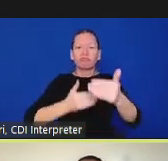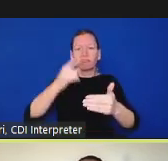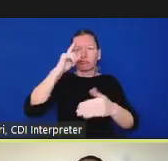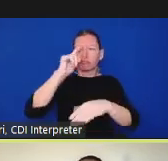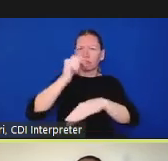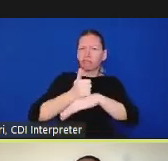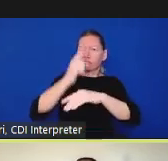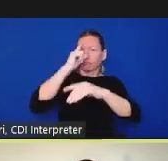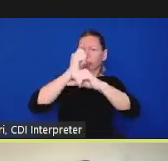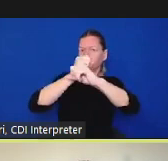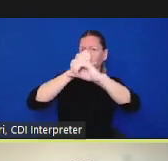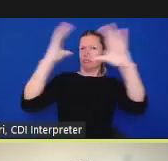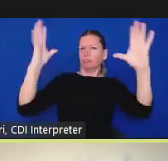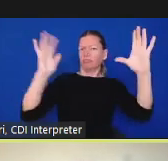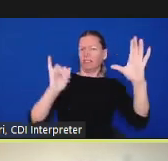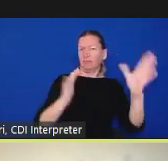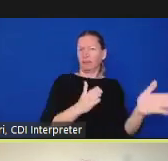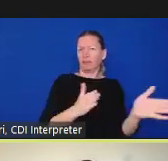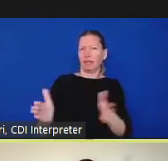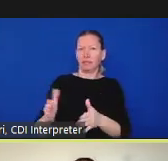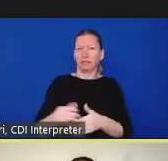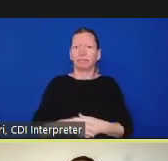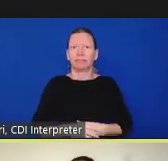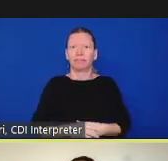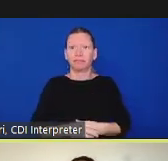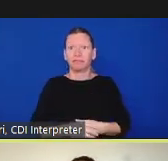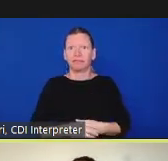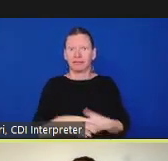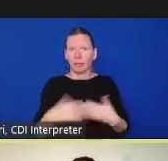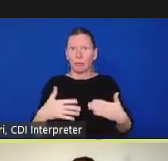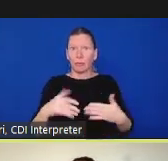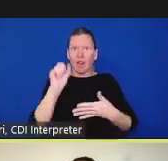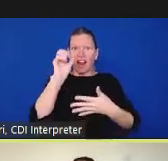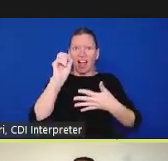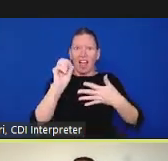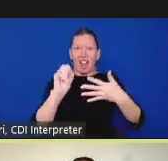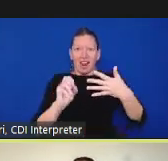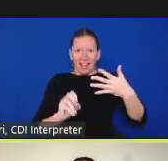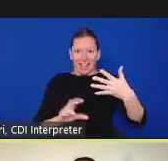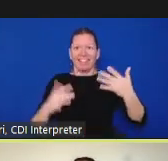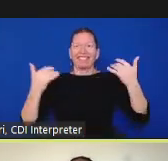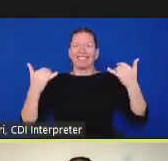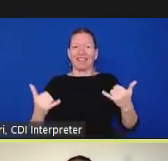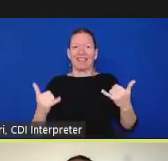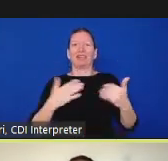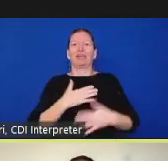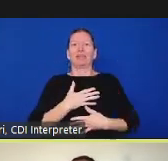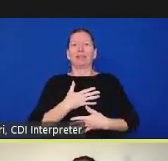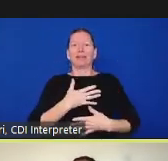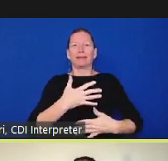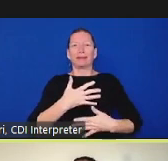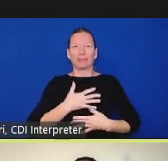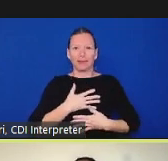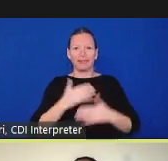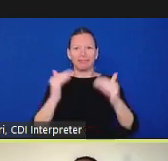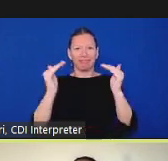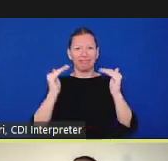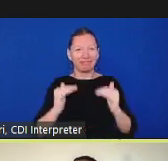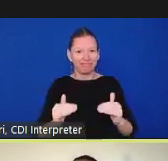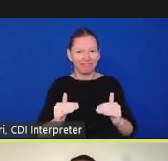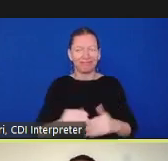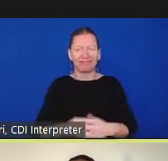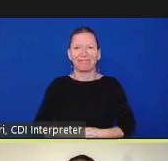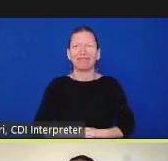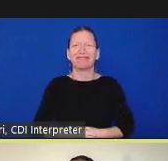breath and tell you about what we plan to do today specifically so my role is to provide some